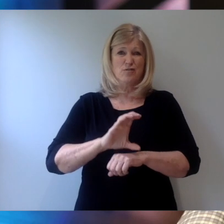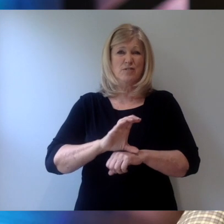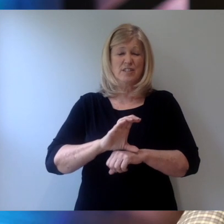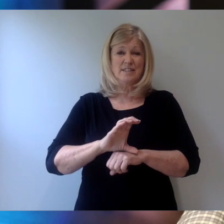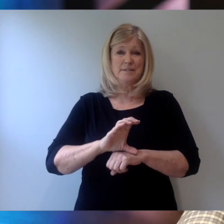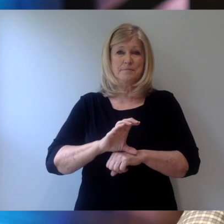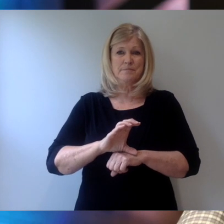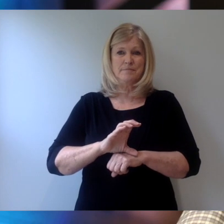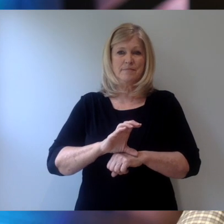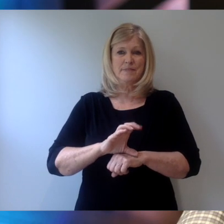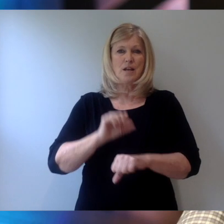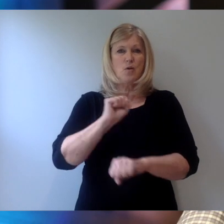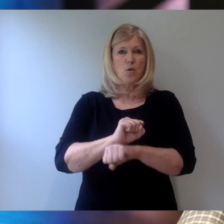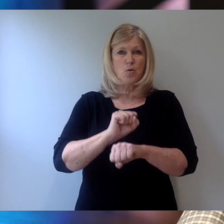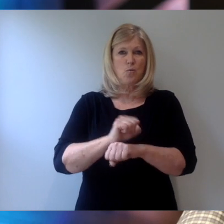workplaces,